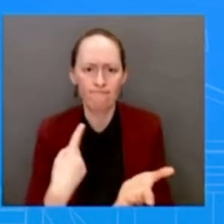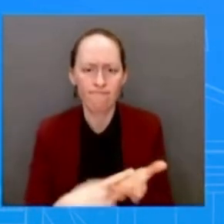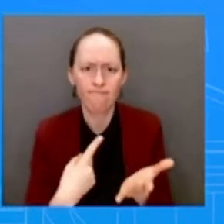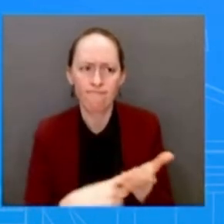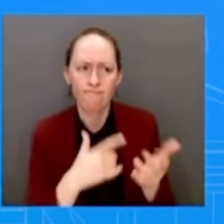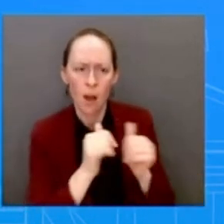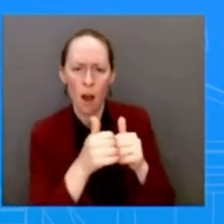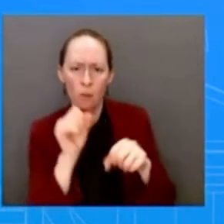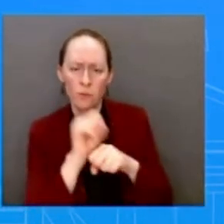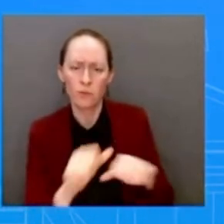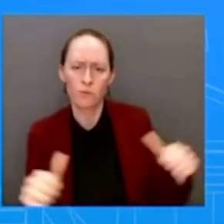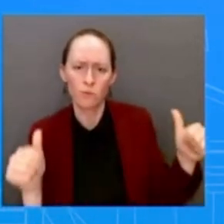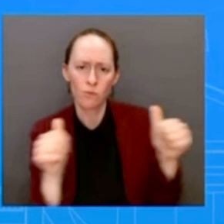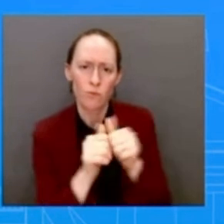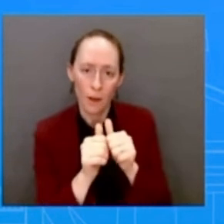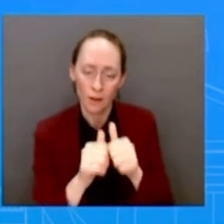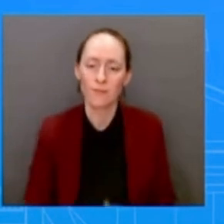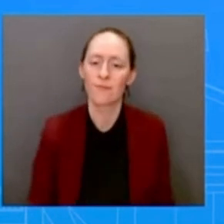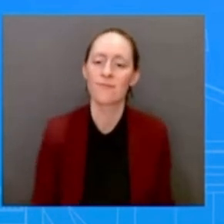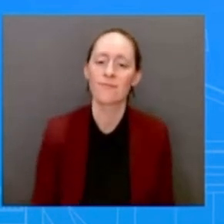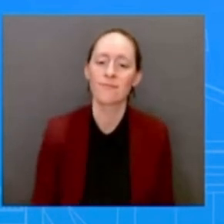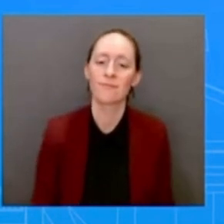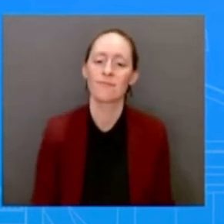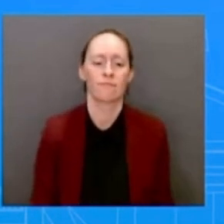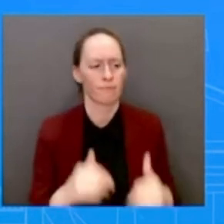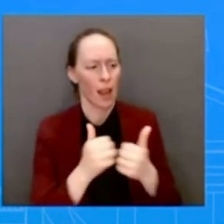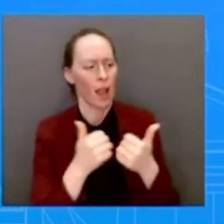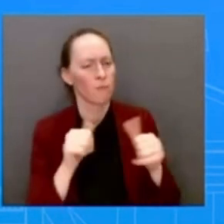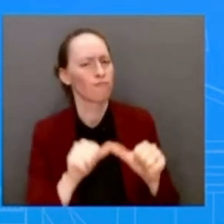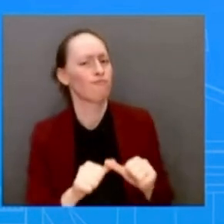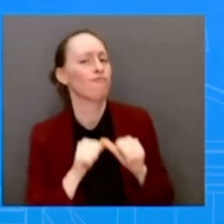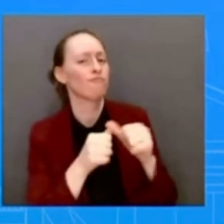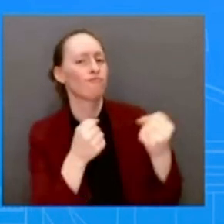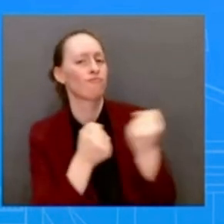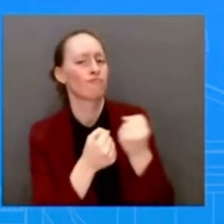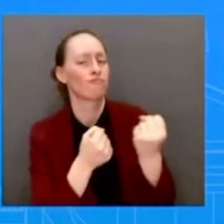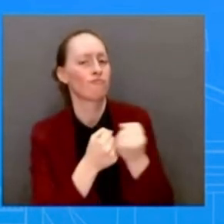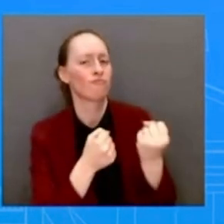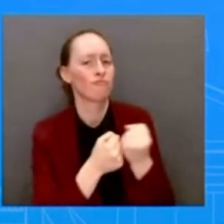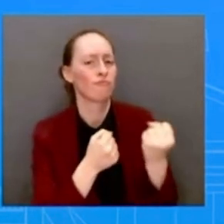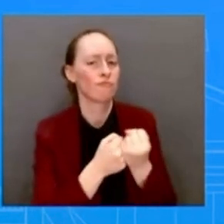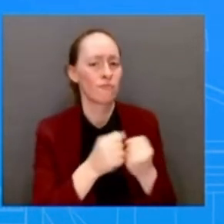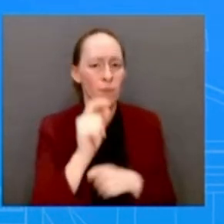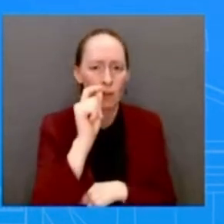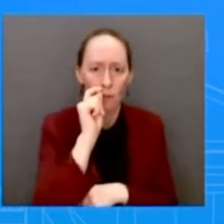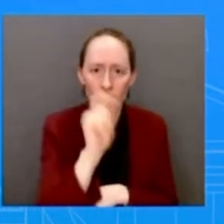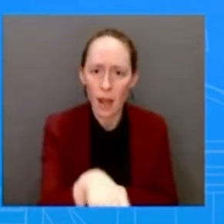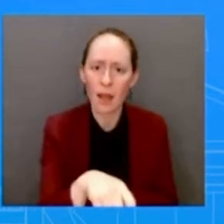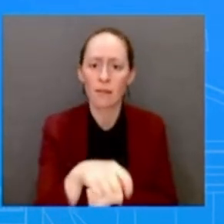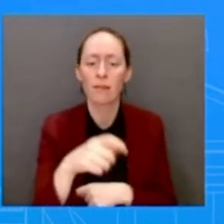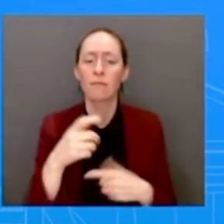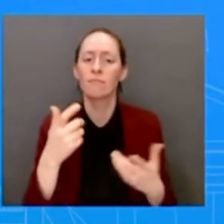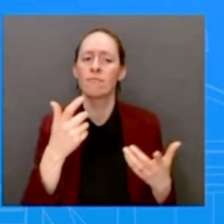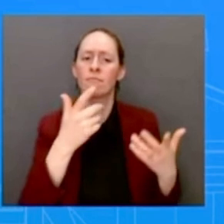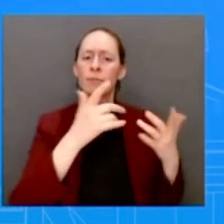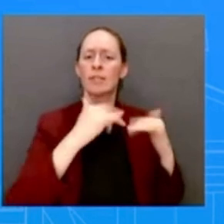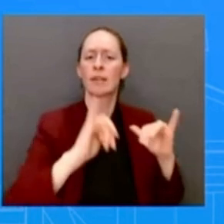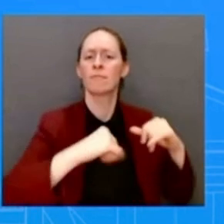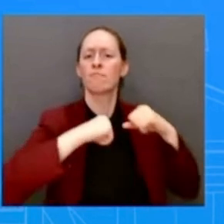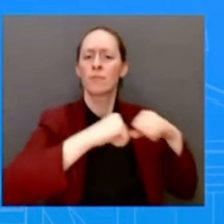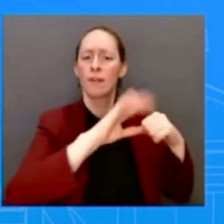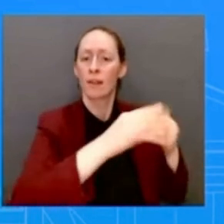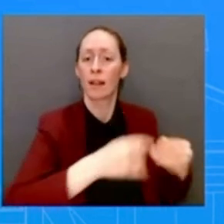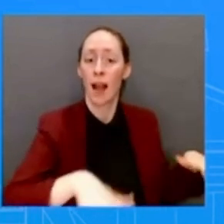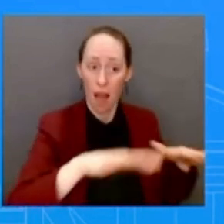sovereignty and democracy and to impose costs on Russia as for its aggression against